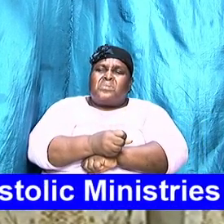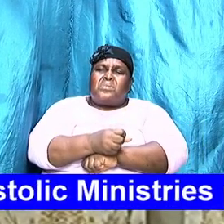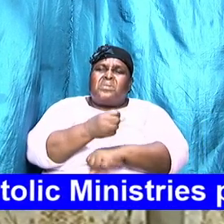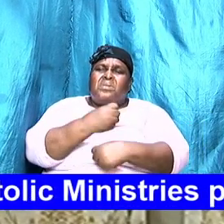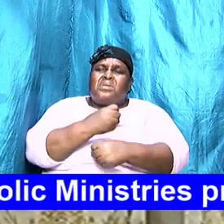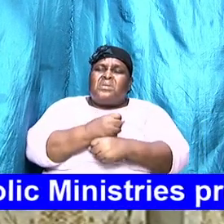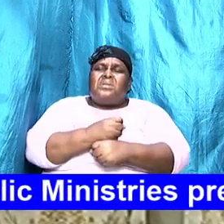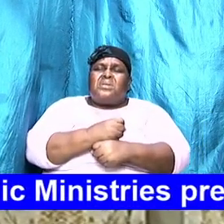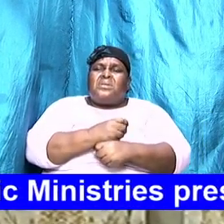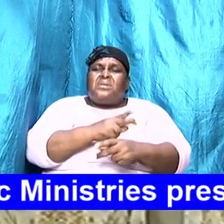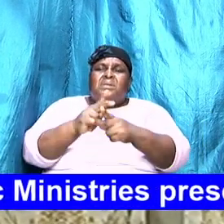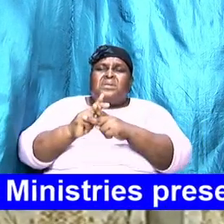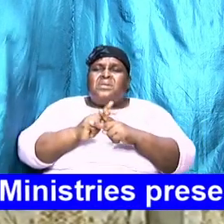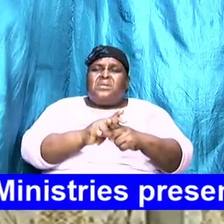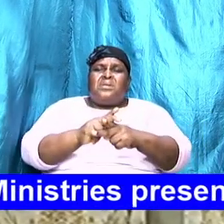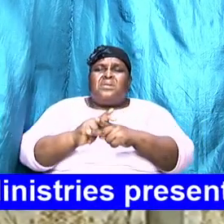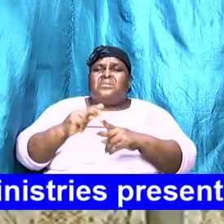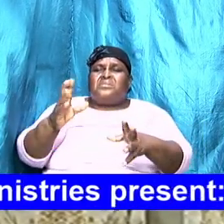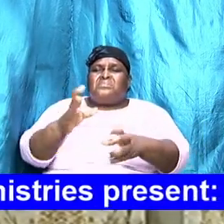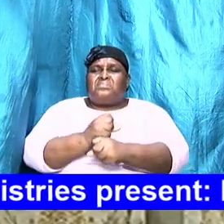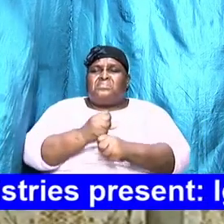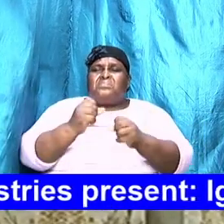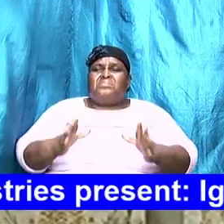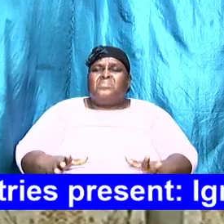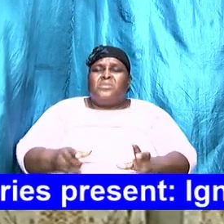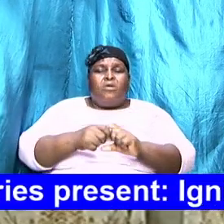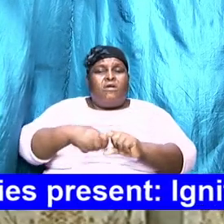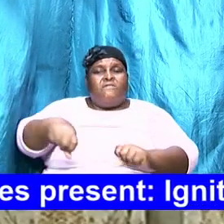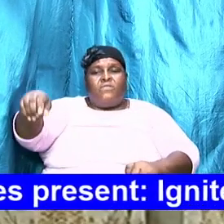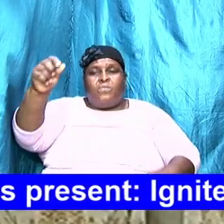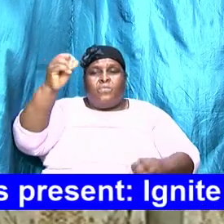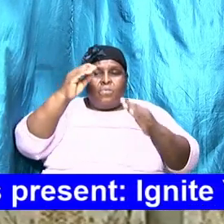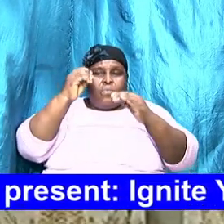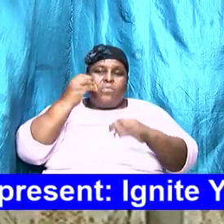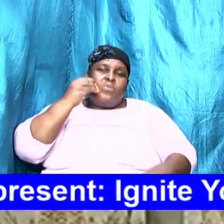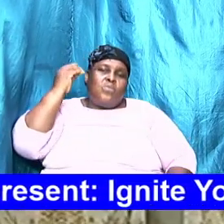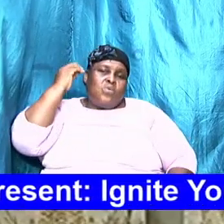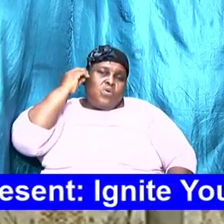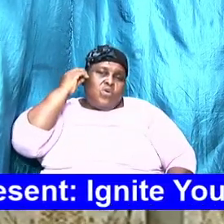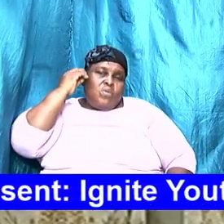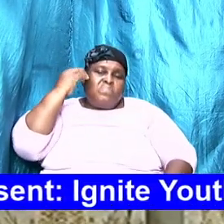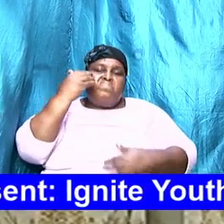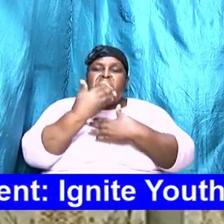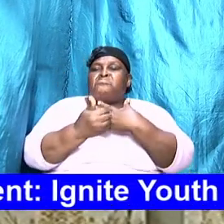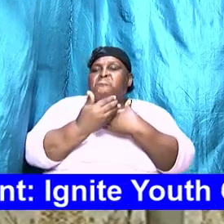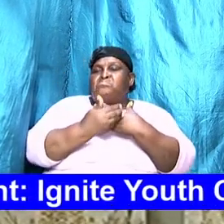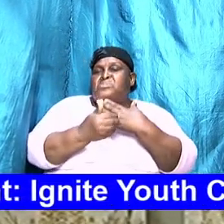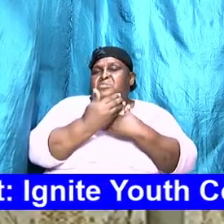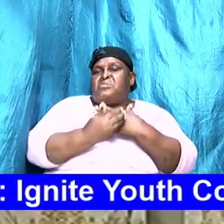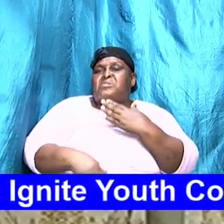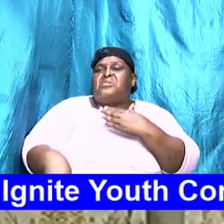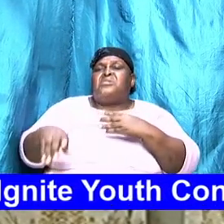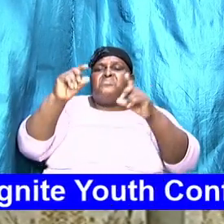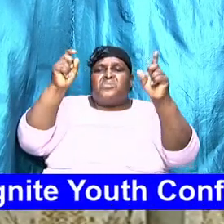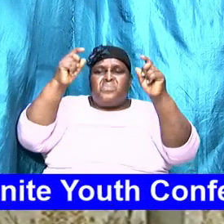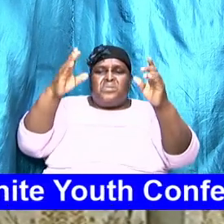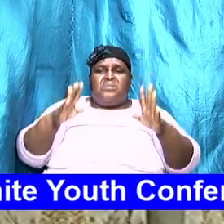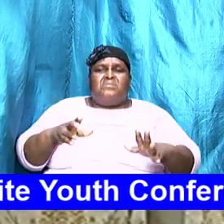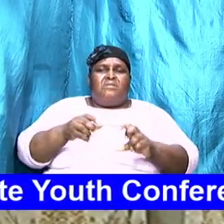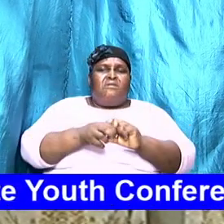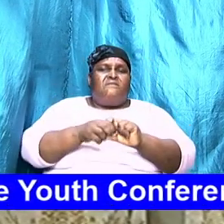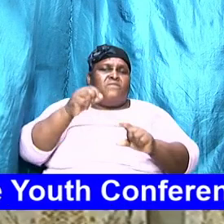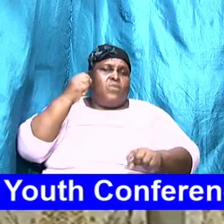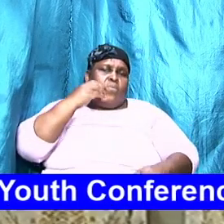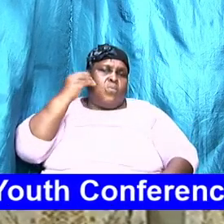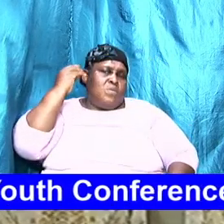caretakers of the home the breadwinners of the home and I want